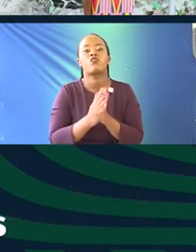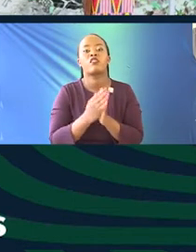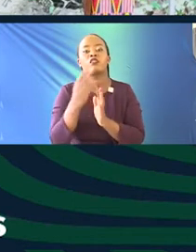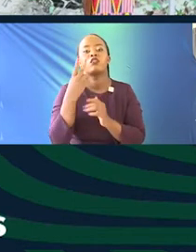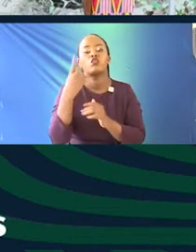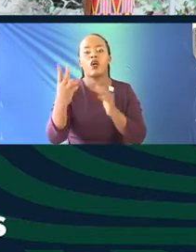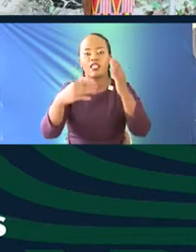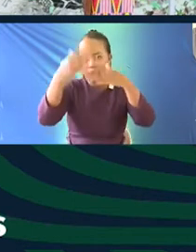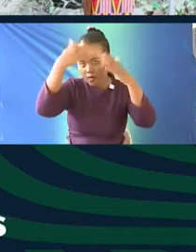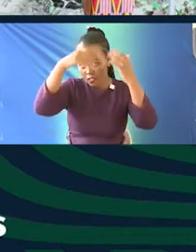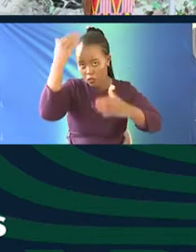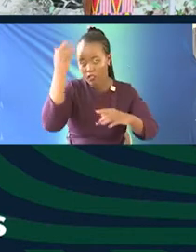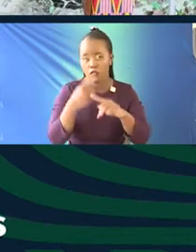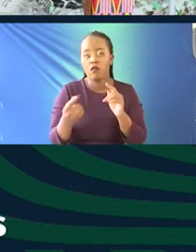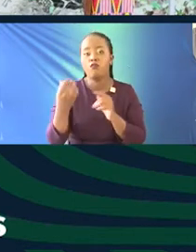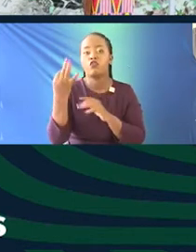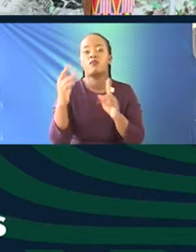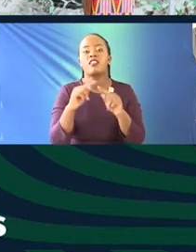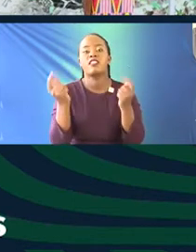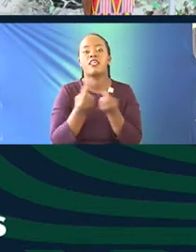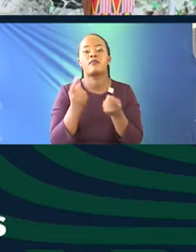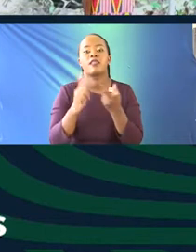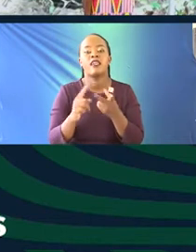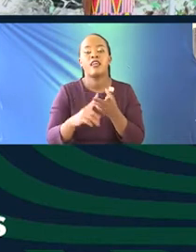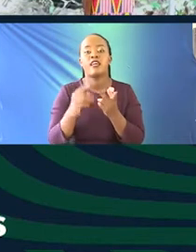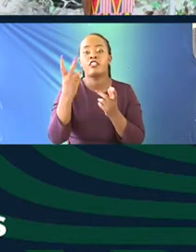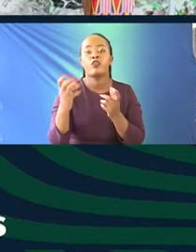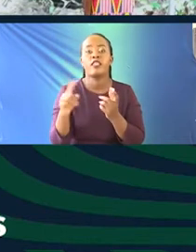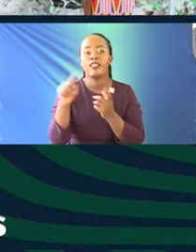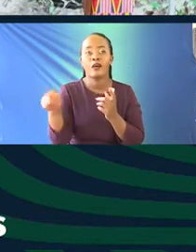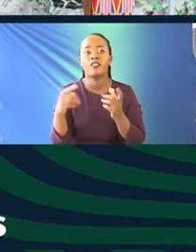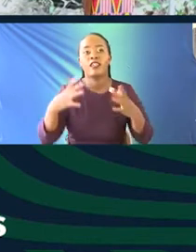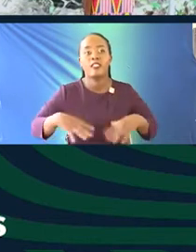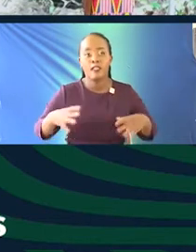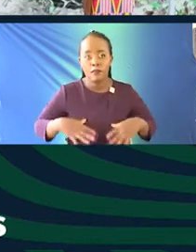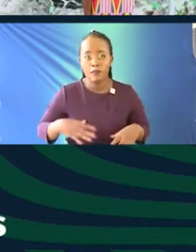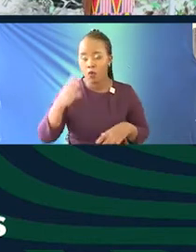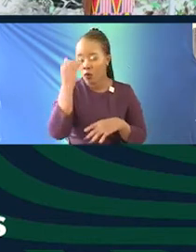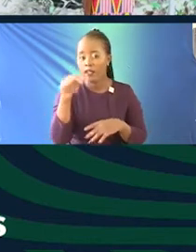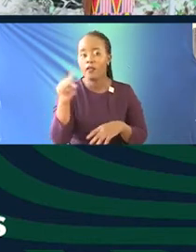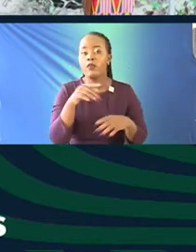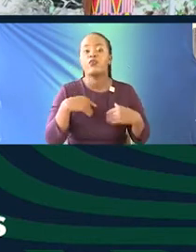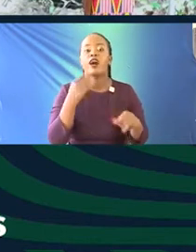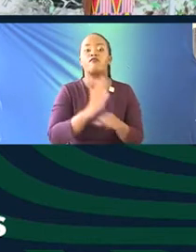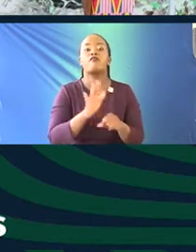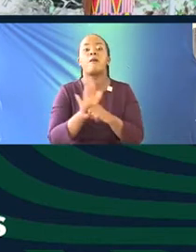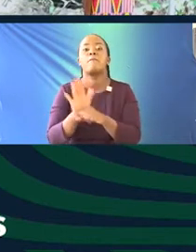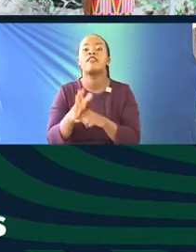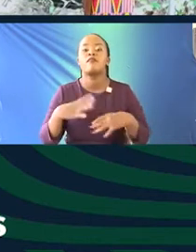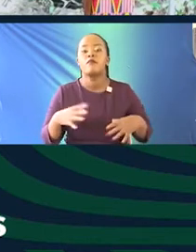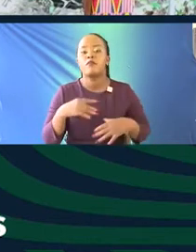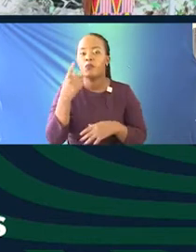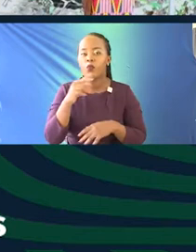from the three communities and impact about 20,000 people. Because remember, we have people on the ground harvesting. We have people